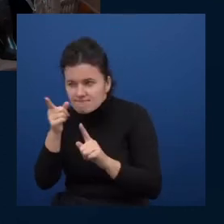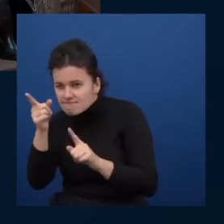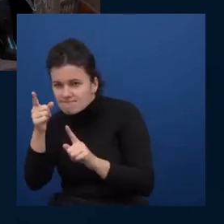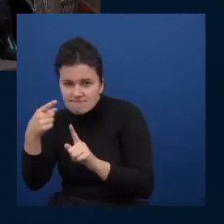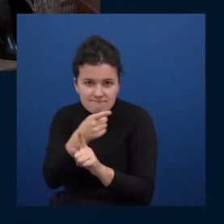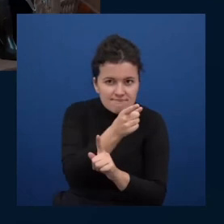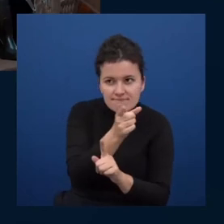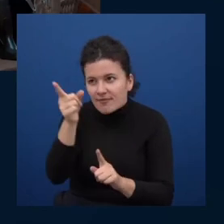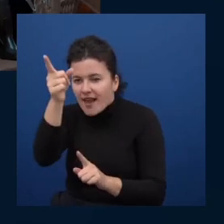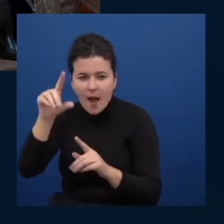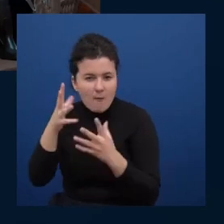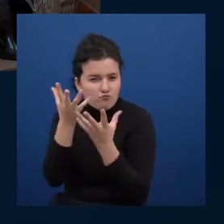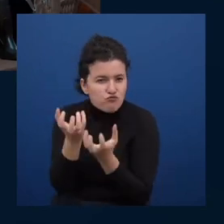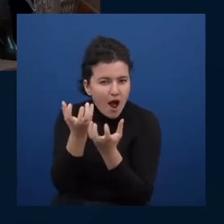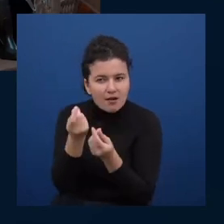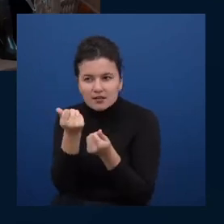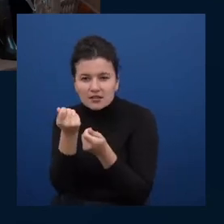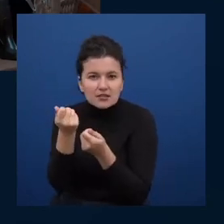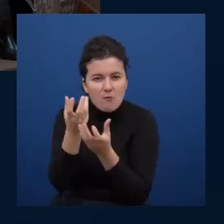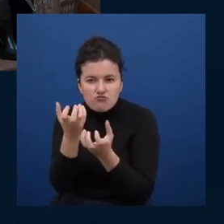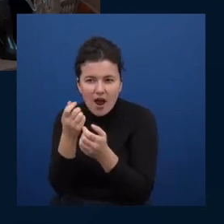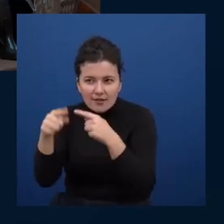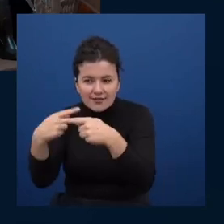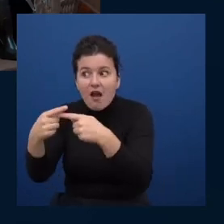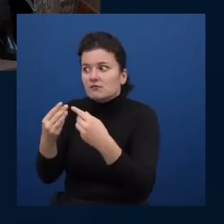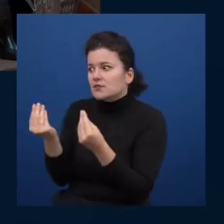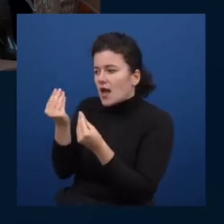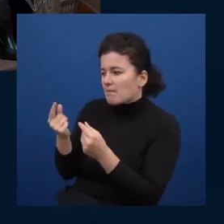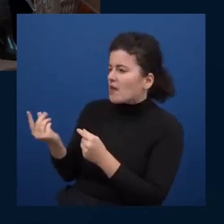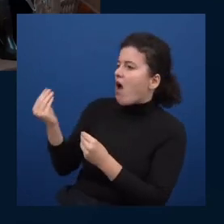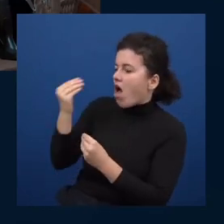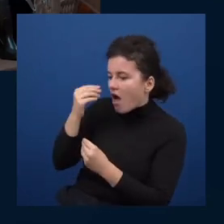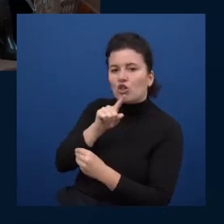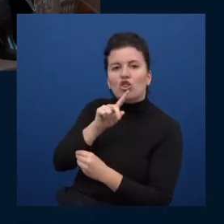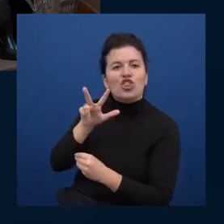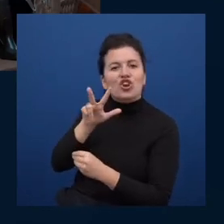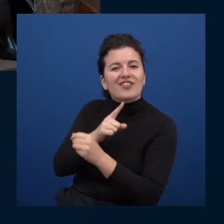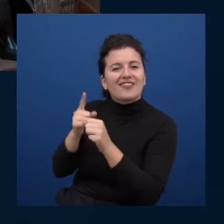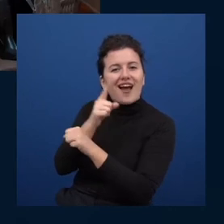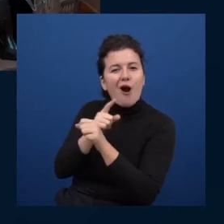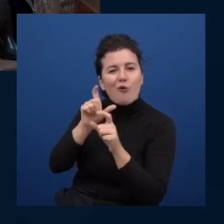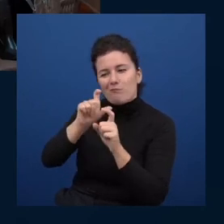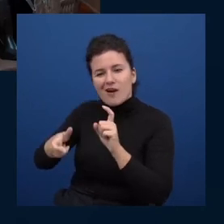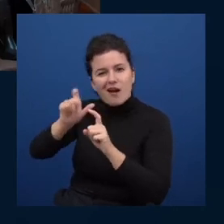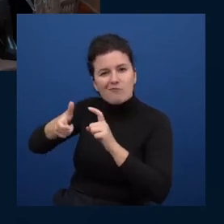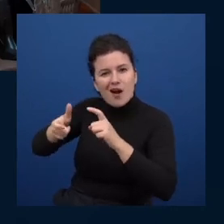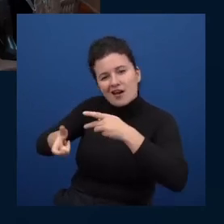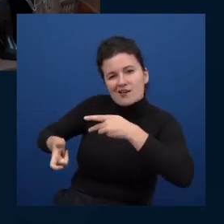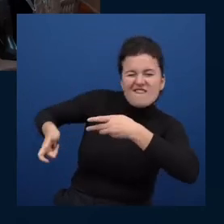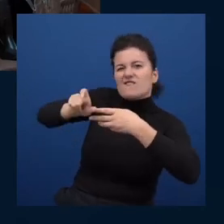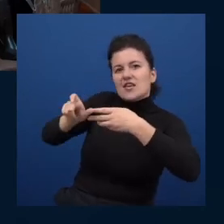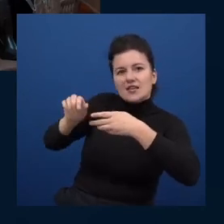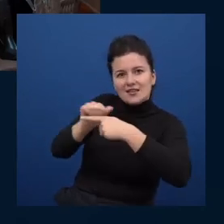that we can say all right i learned from that 13-hour debugging experience and i'm going to count that as valuable experience